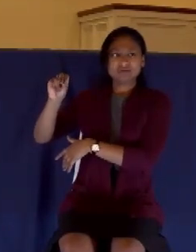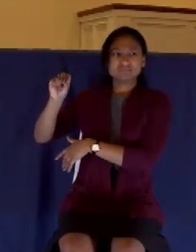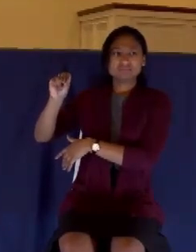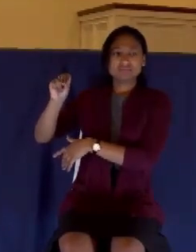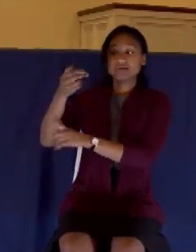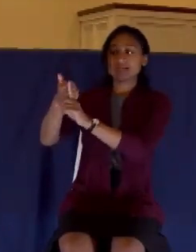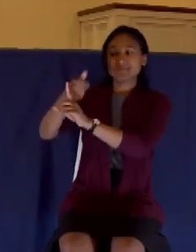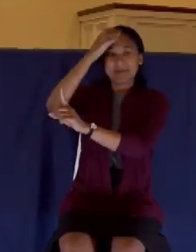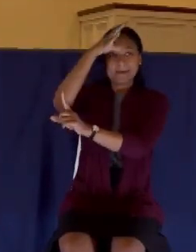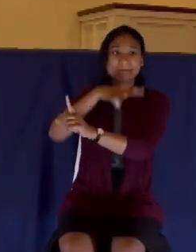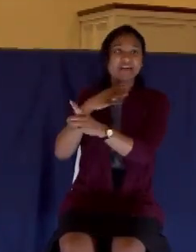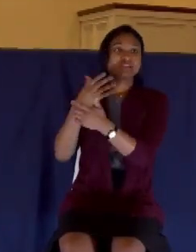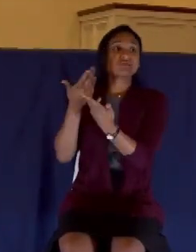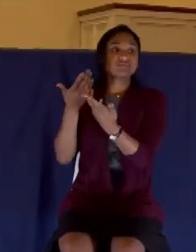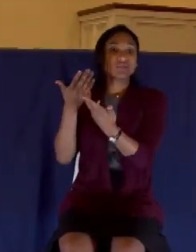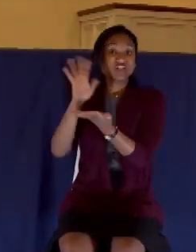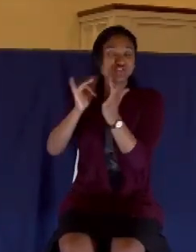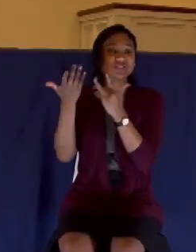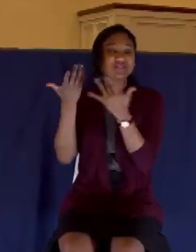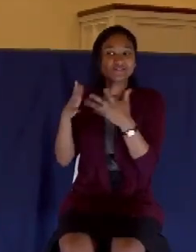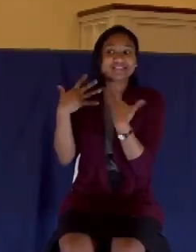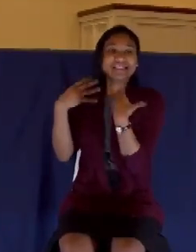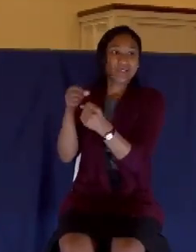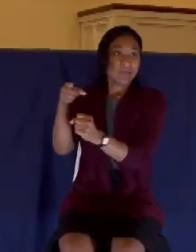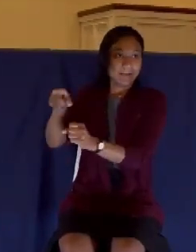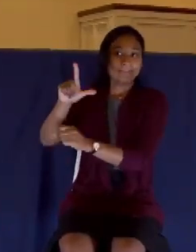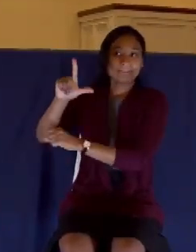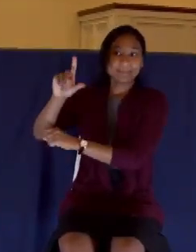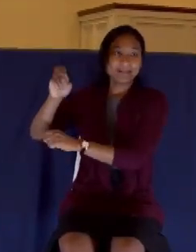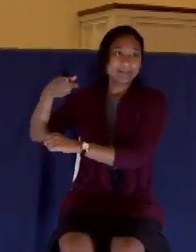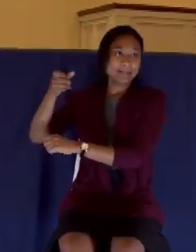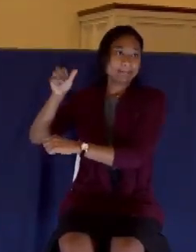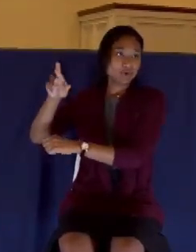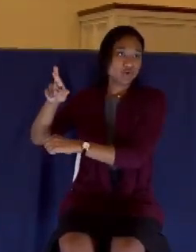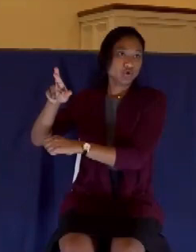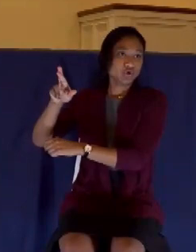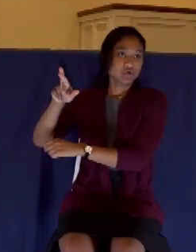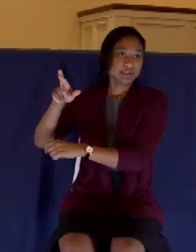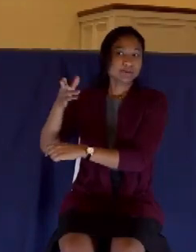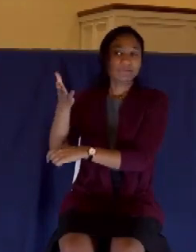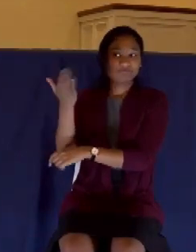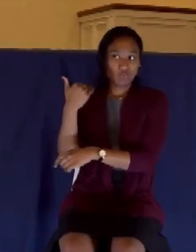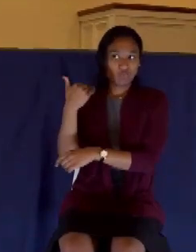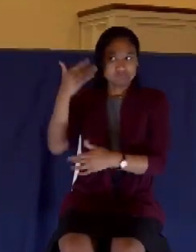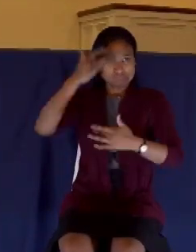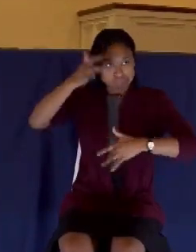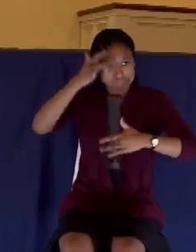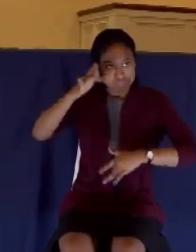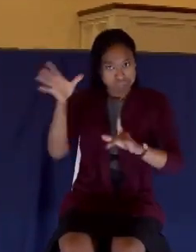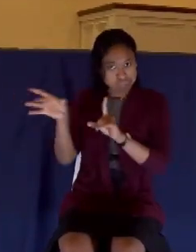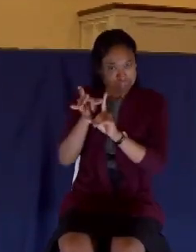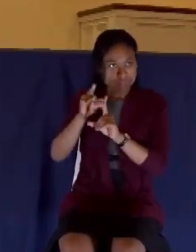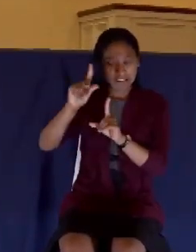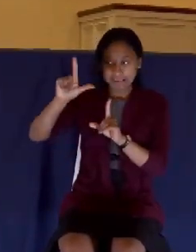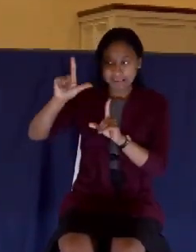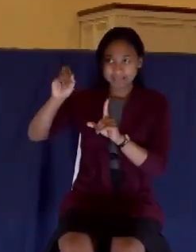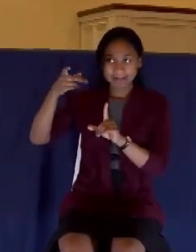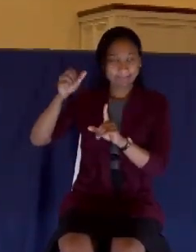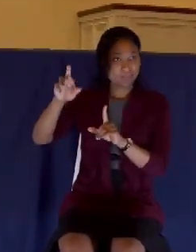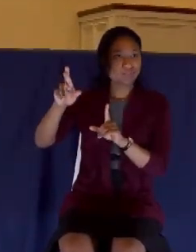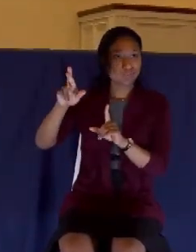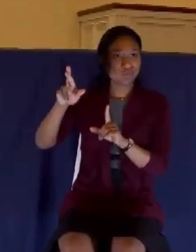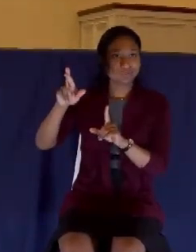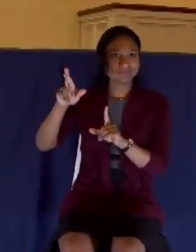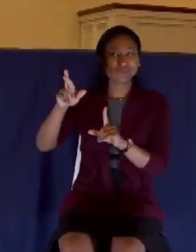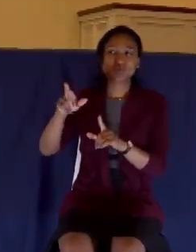to a dinner with someone who still had leprosy, right? Simon the leper. That would be like someone having COVID